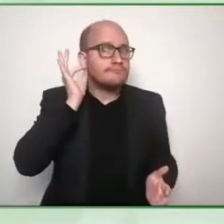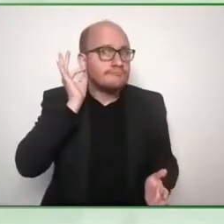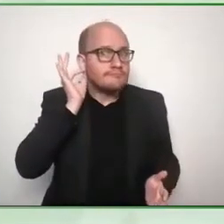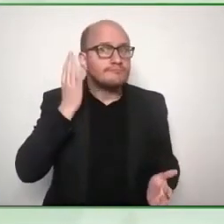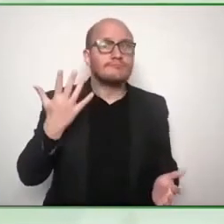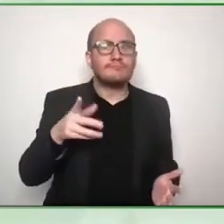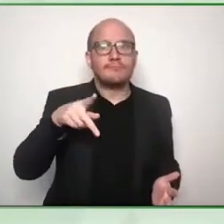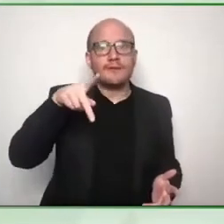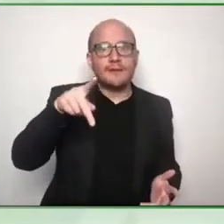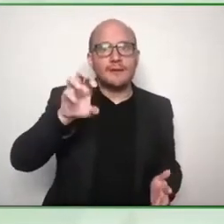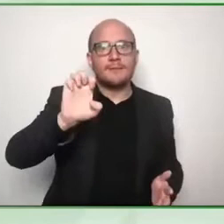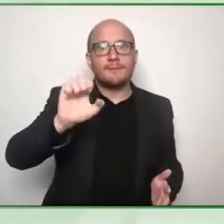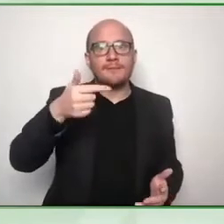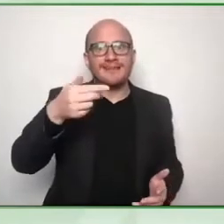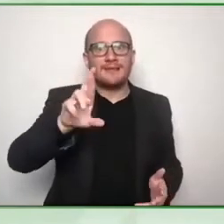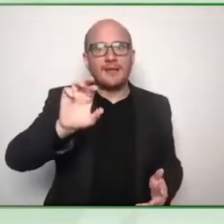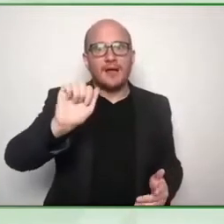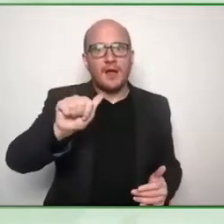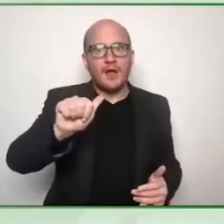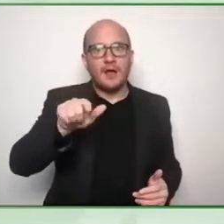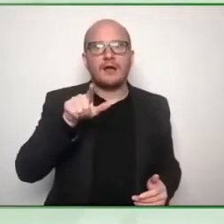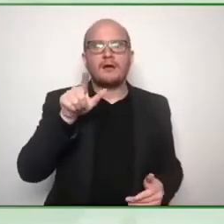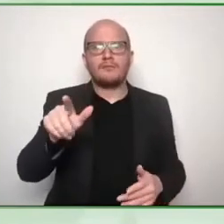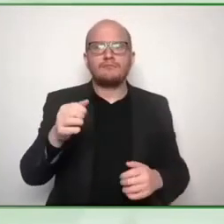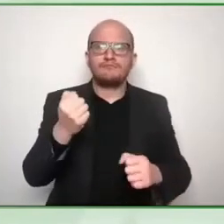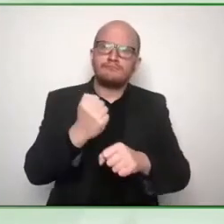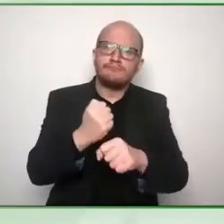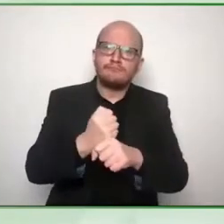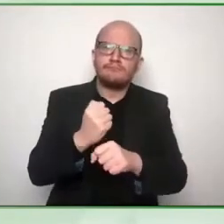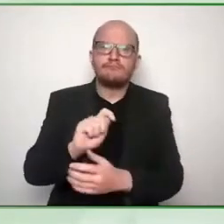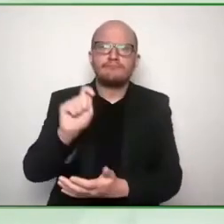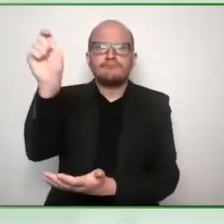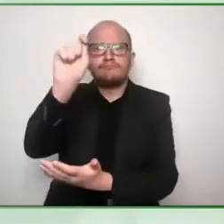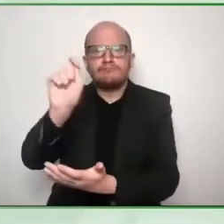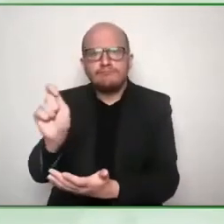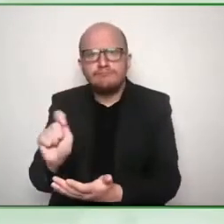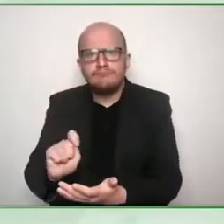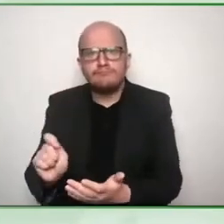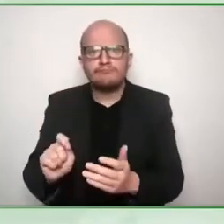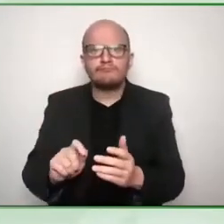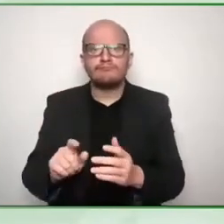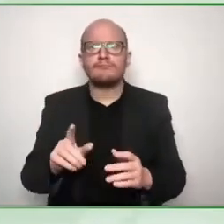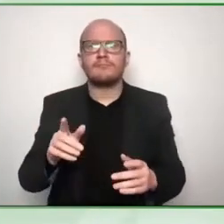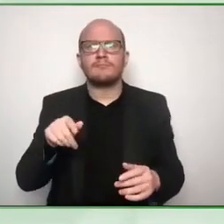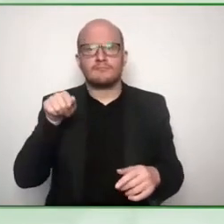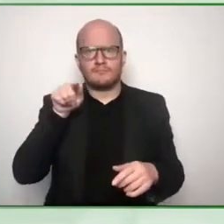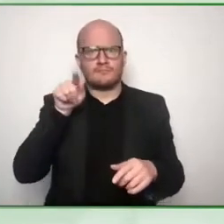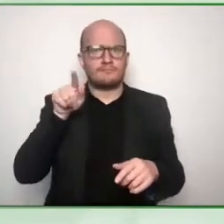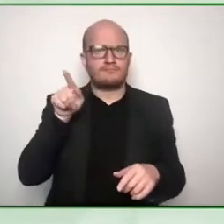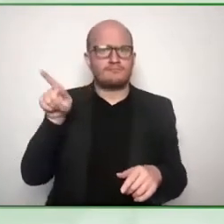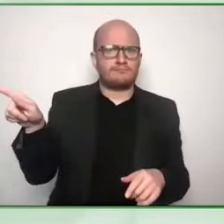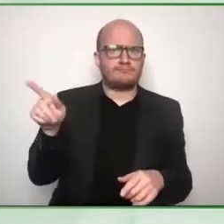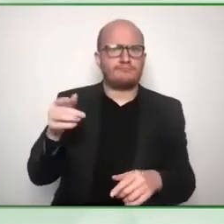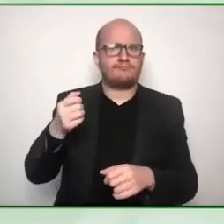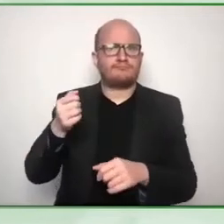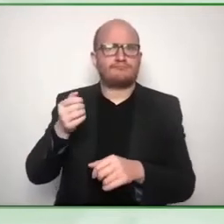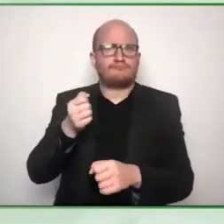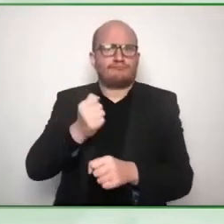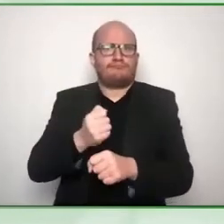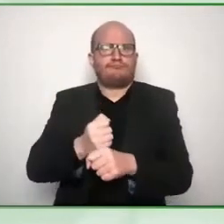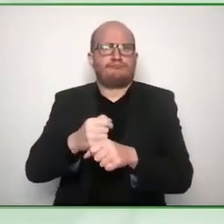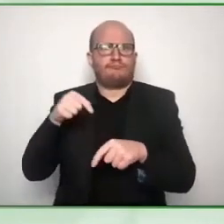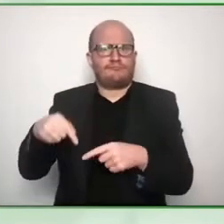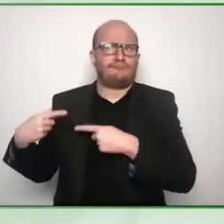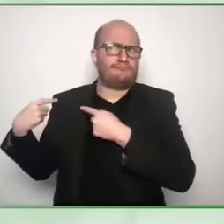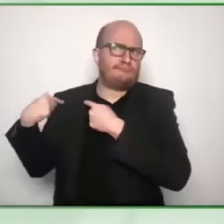our fantastic graphic facilitator who has been with us at the zero project for many many years already because we believe